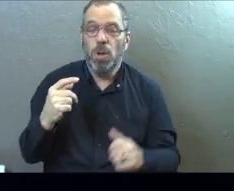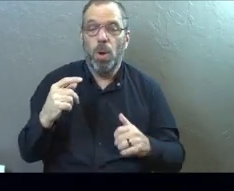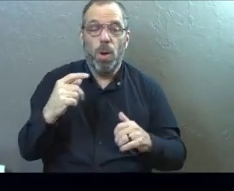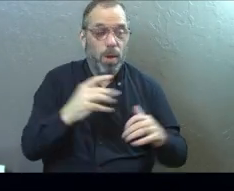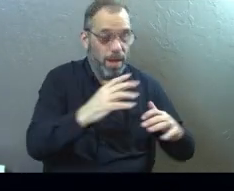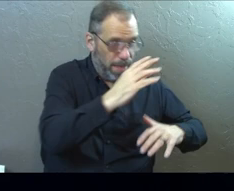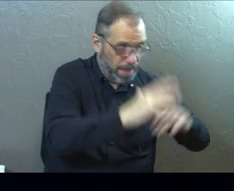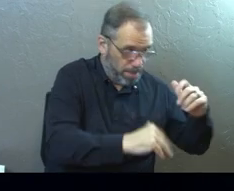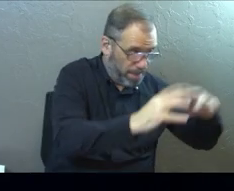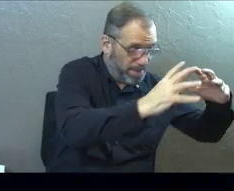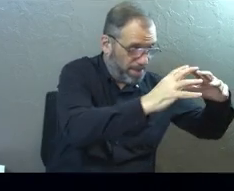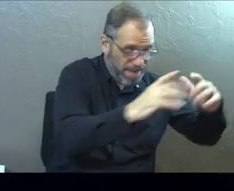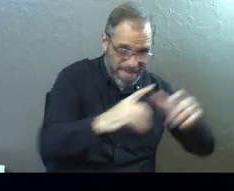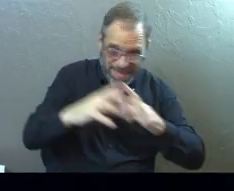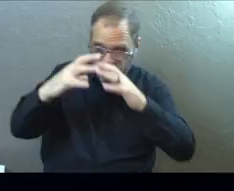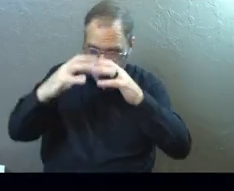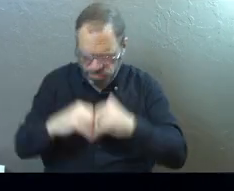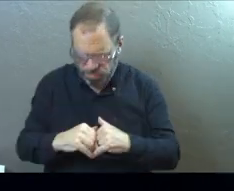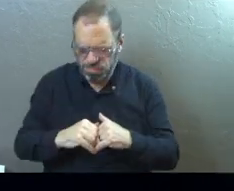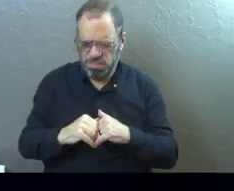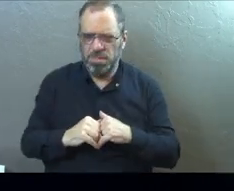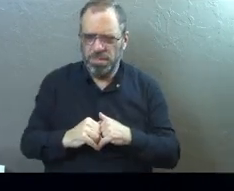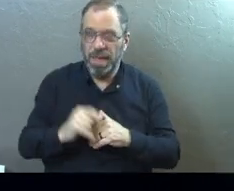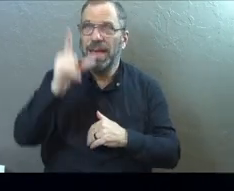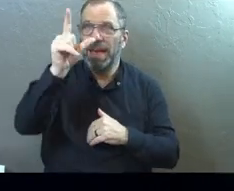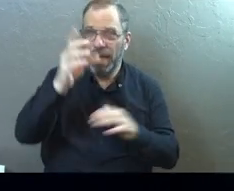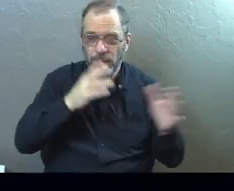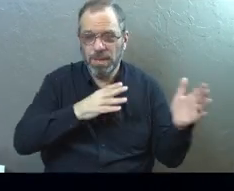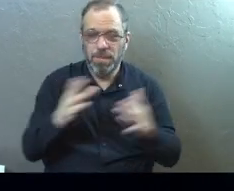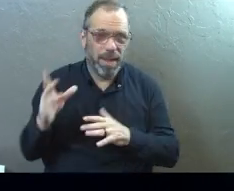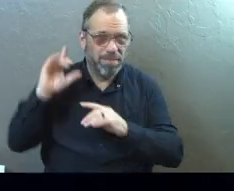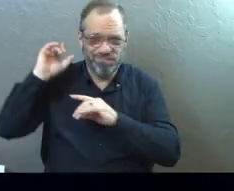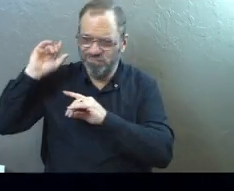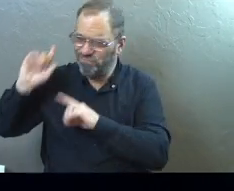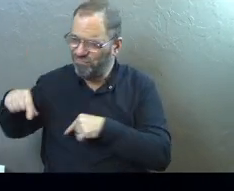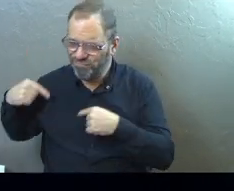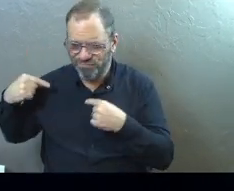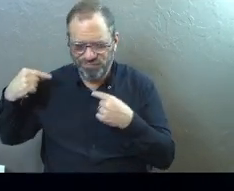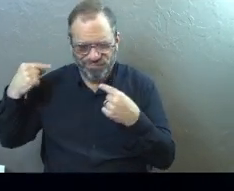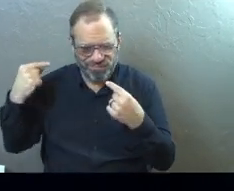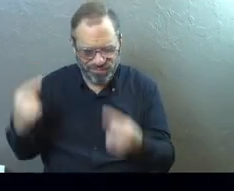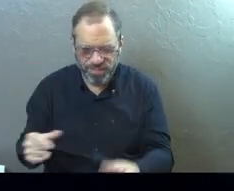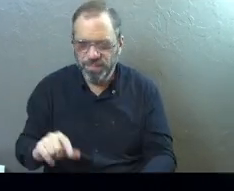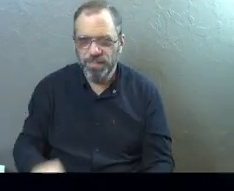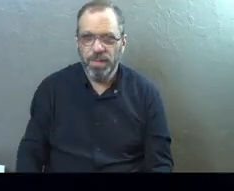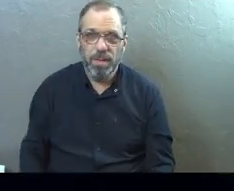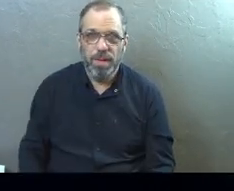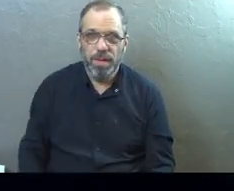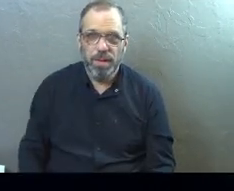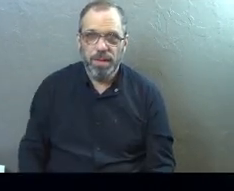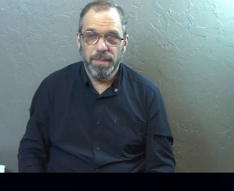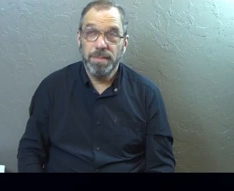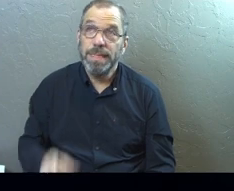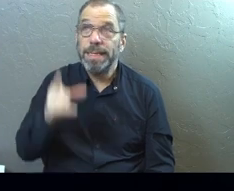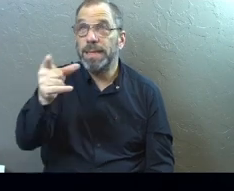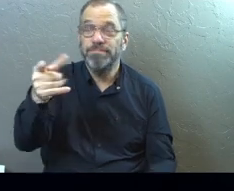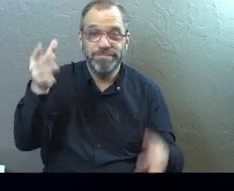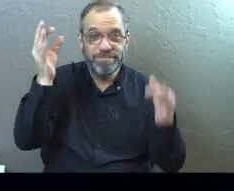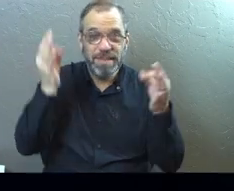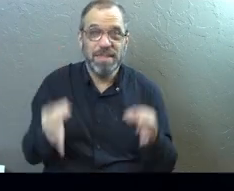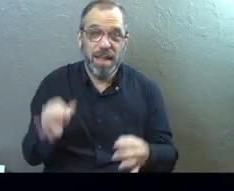them and he breaks them. It was God's plan all along. He's the only one who can decide that.